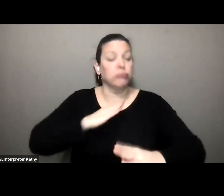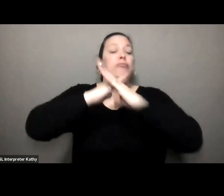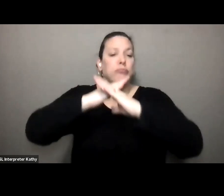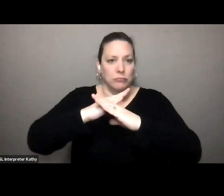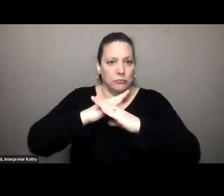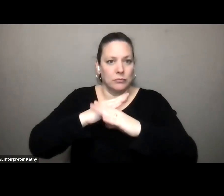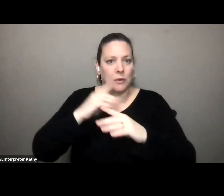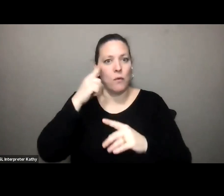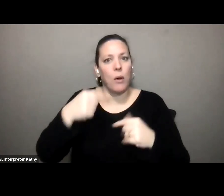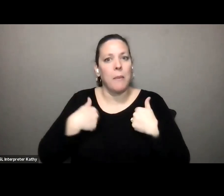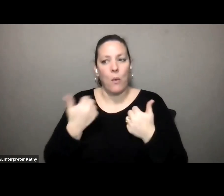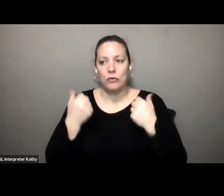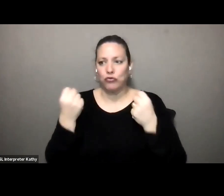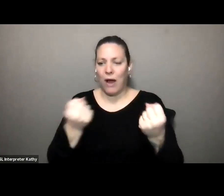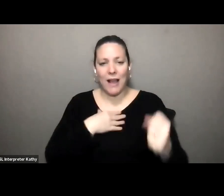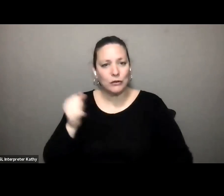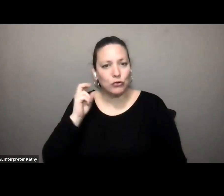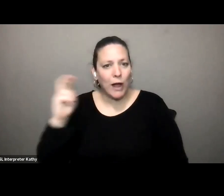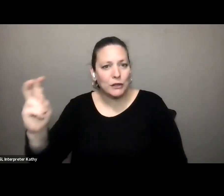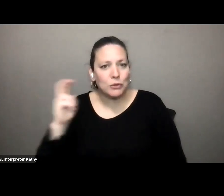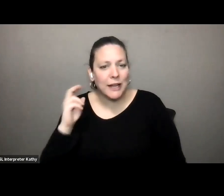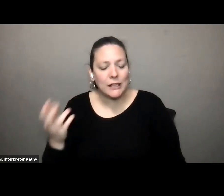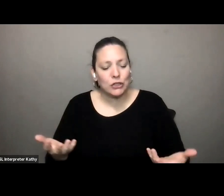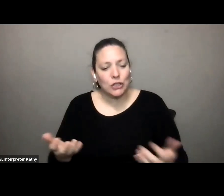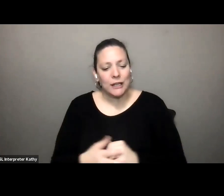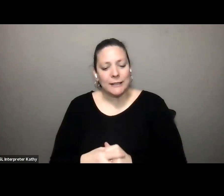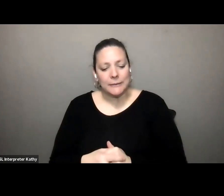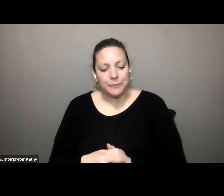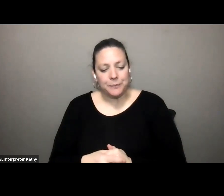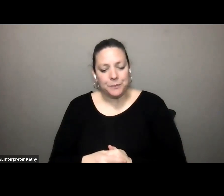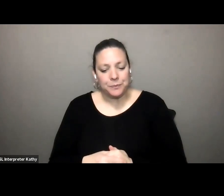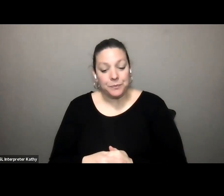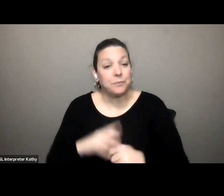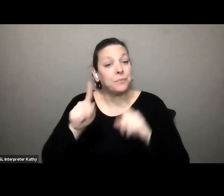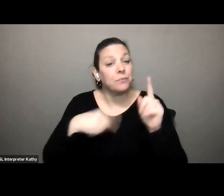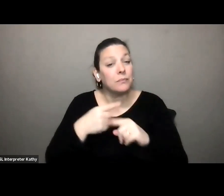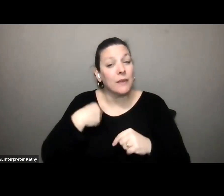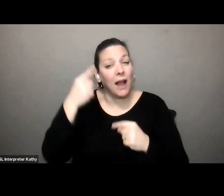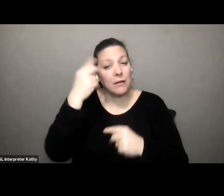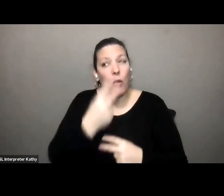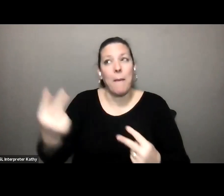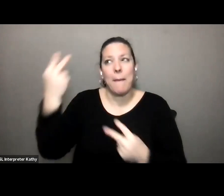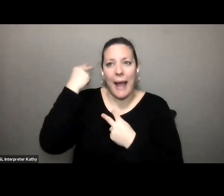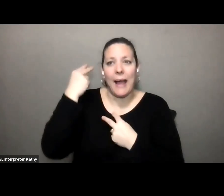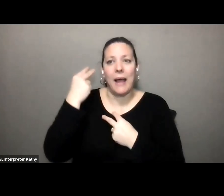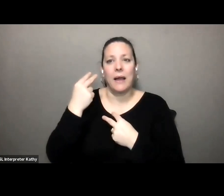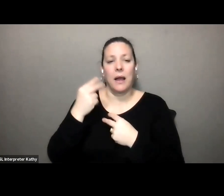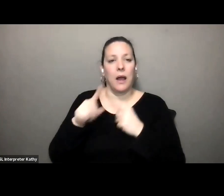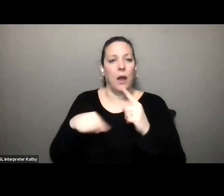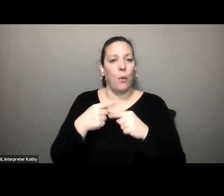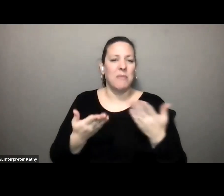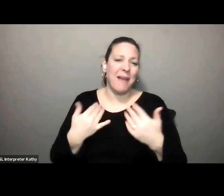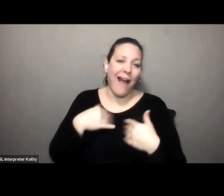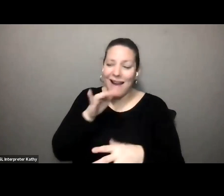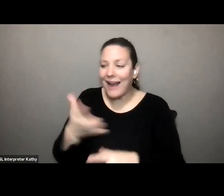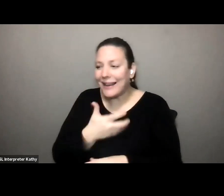of driving and transportation and i would say that a lot of when when i think about times when i didn't get a job or i